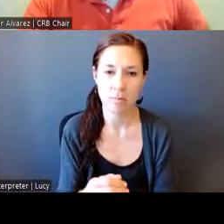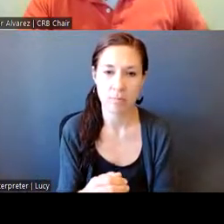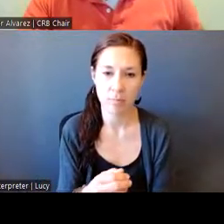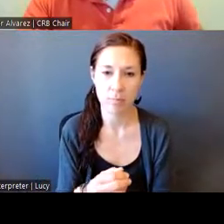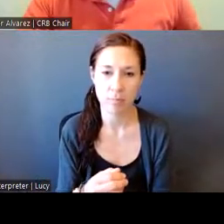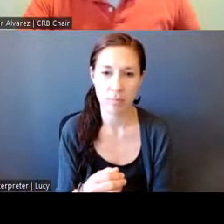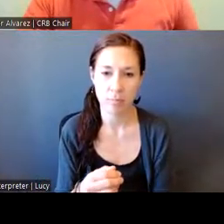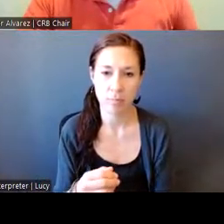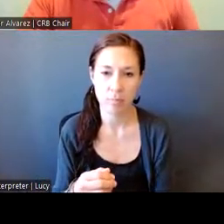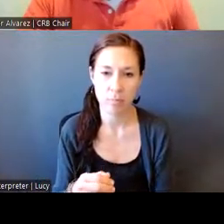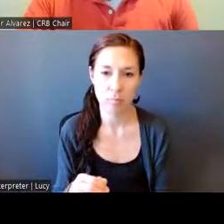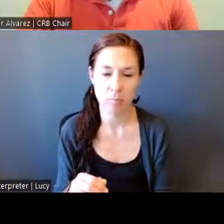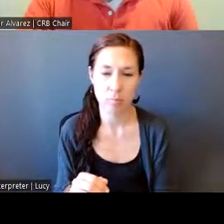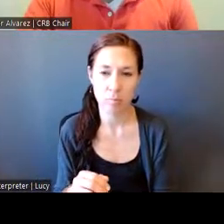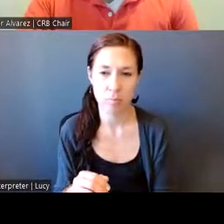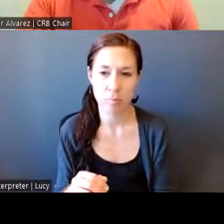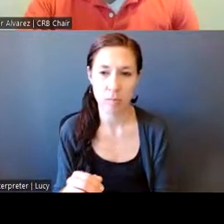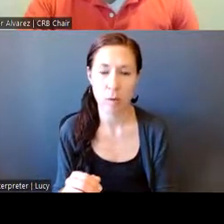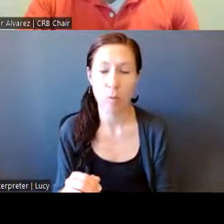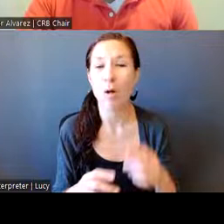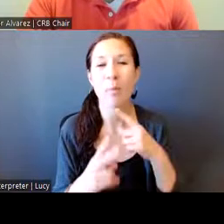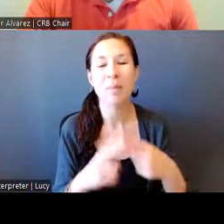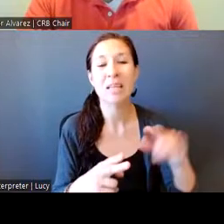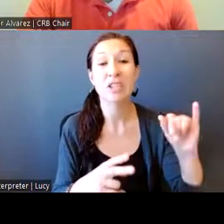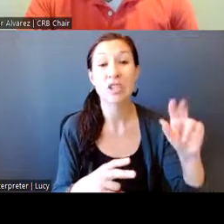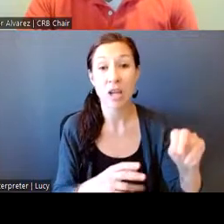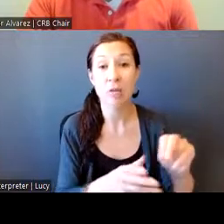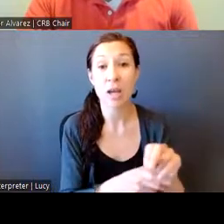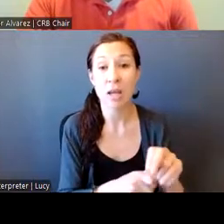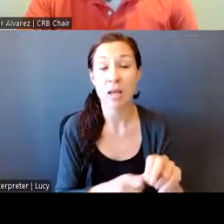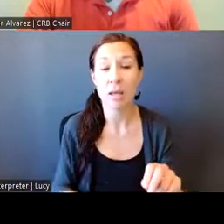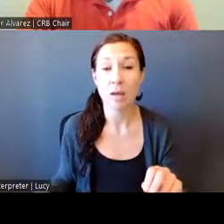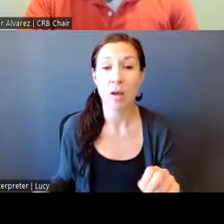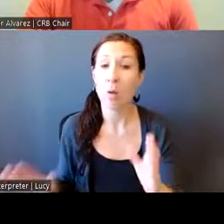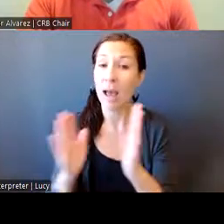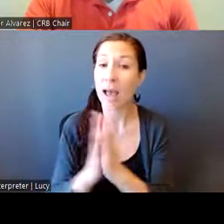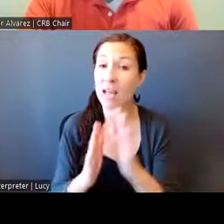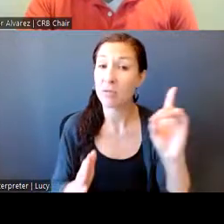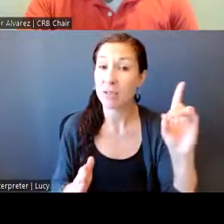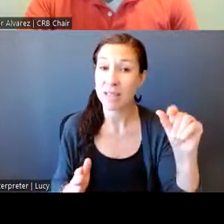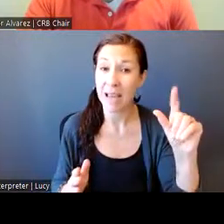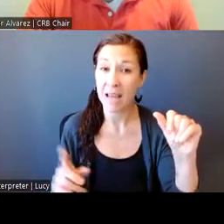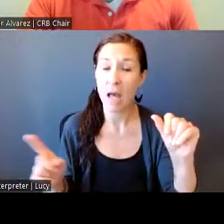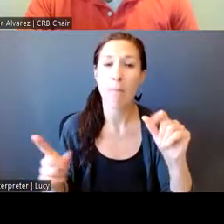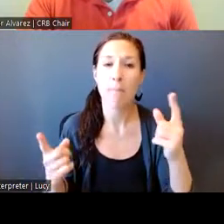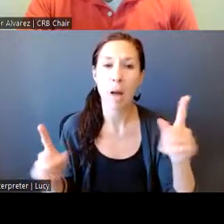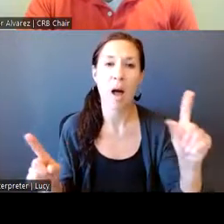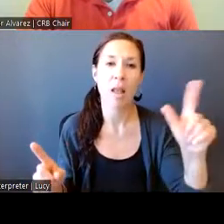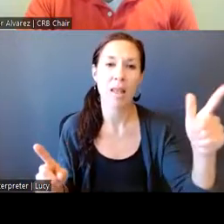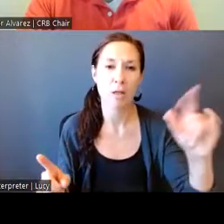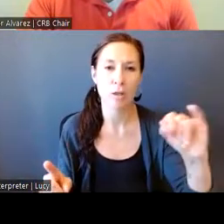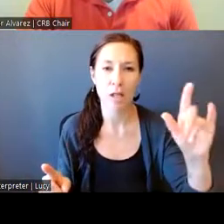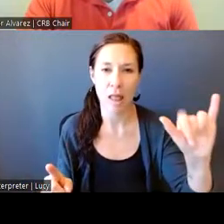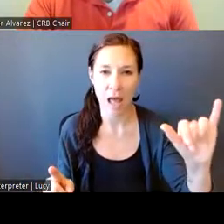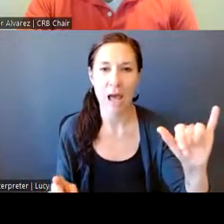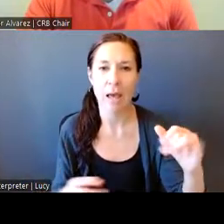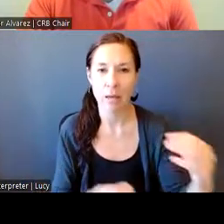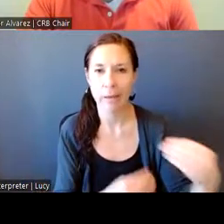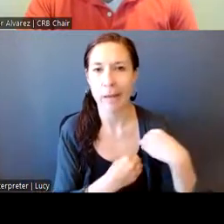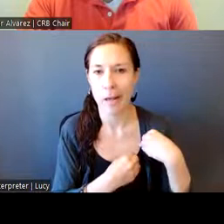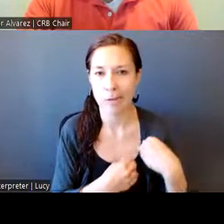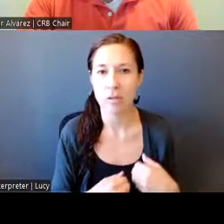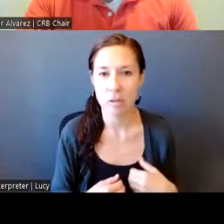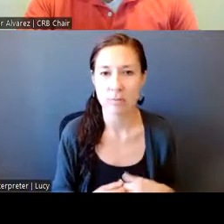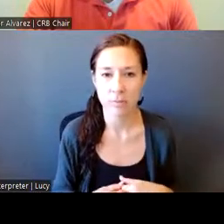the data. So I, I, we do have the, the powers to do it, but we can't, and we should not